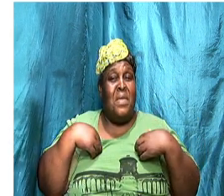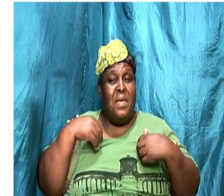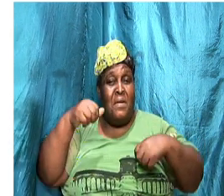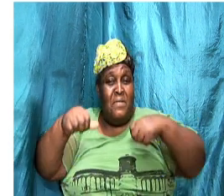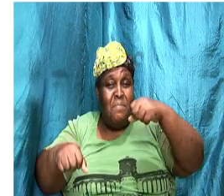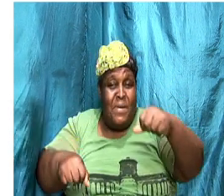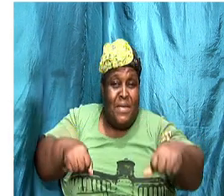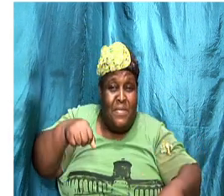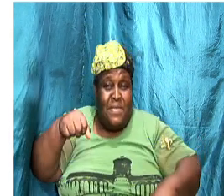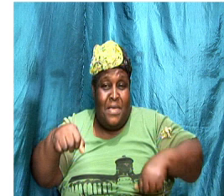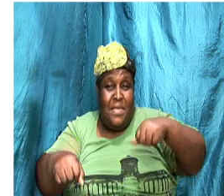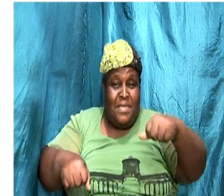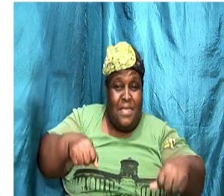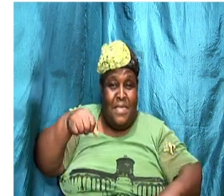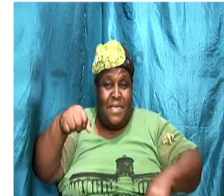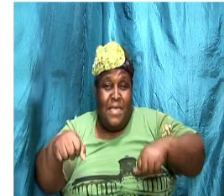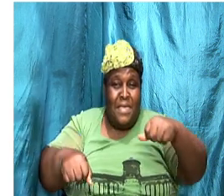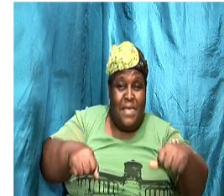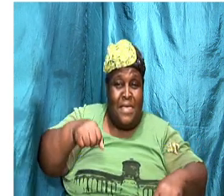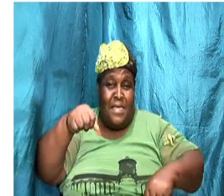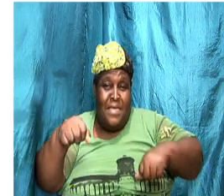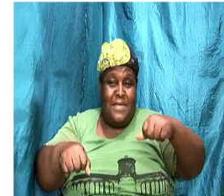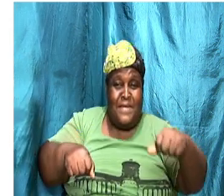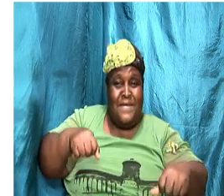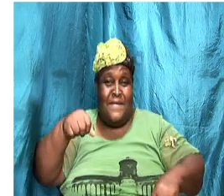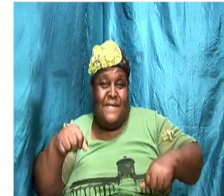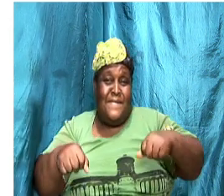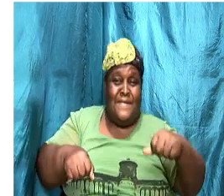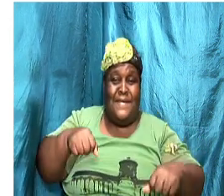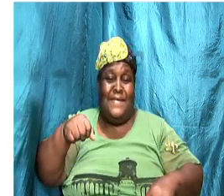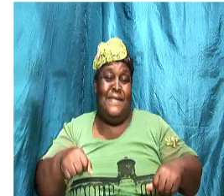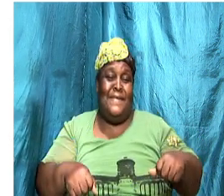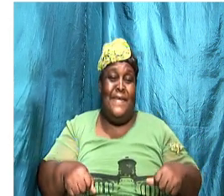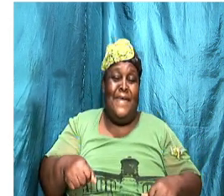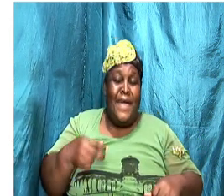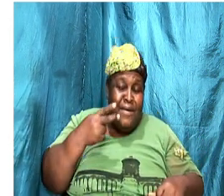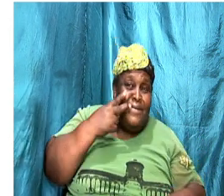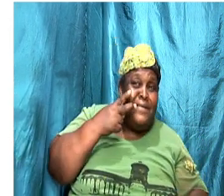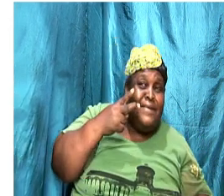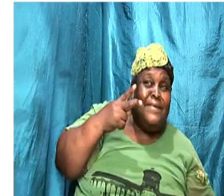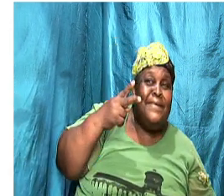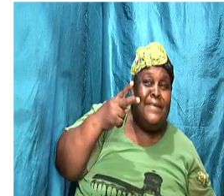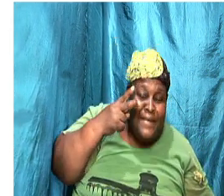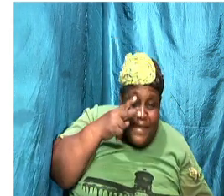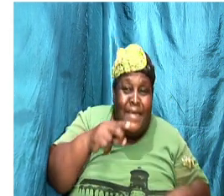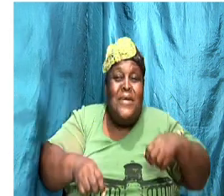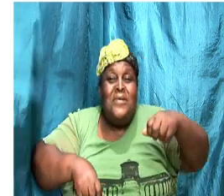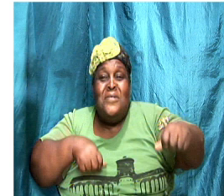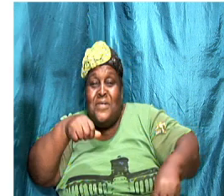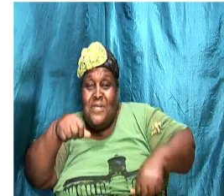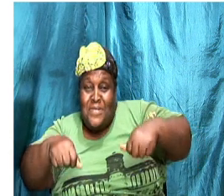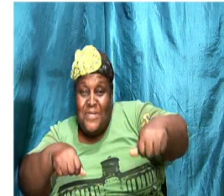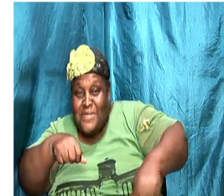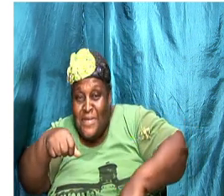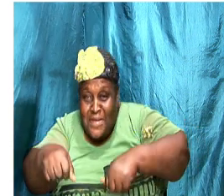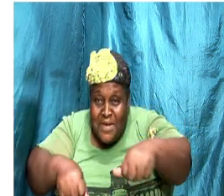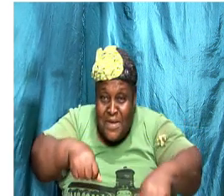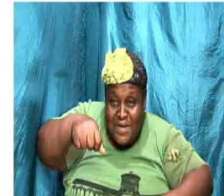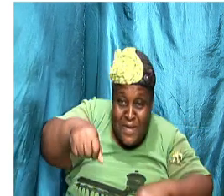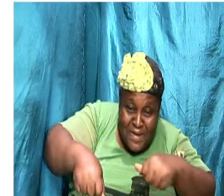we go sightseeing we go up into Meadowbrook and we look and we ride the bicycle down the hill but